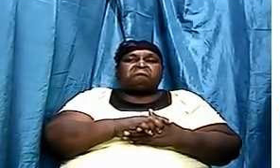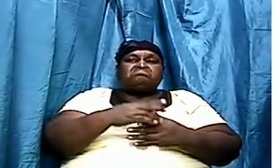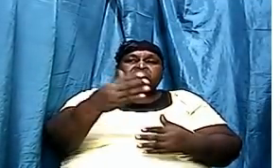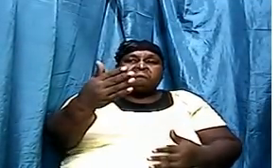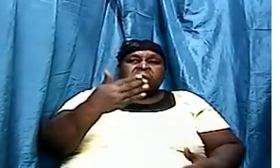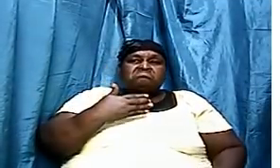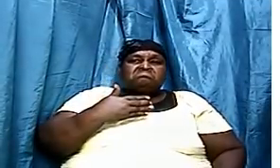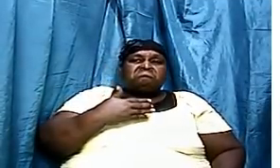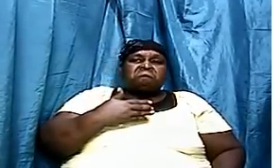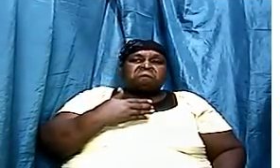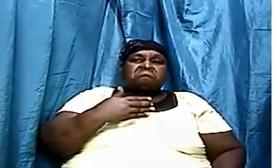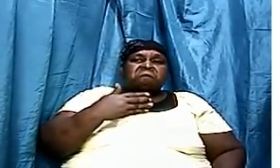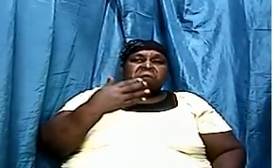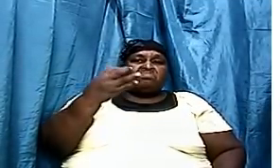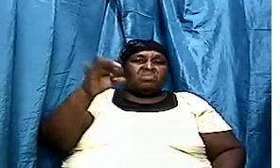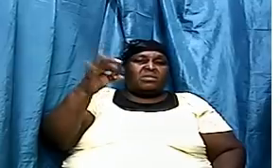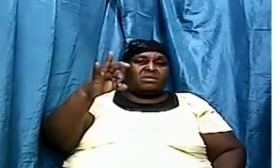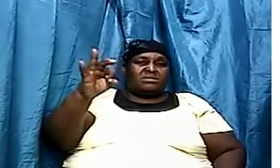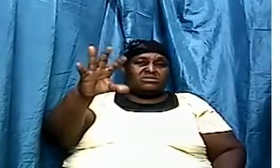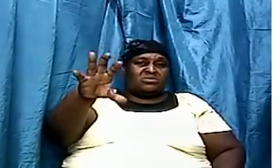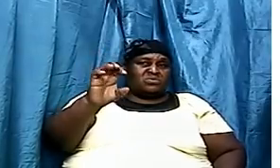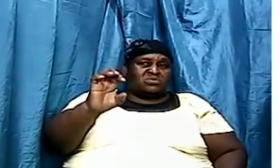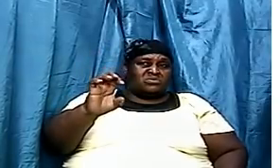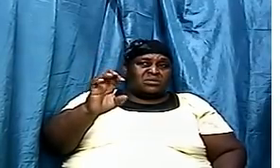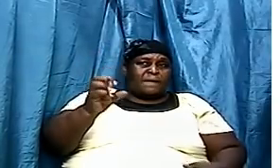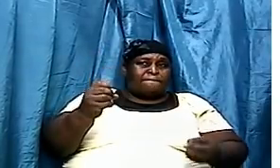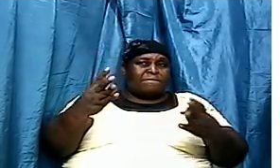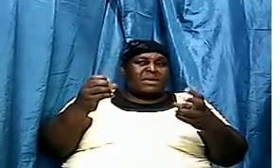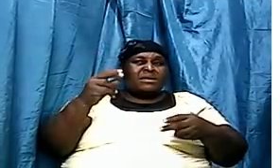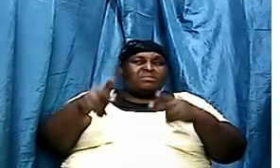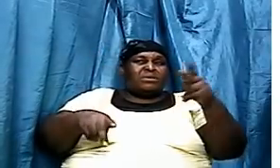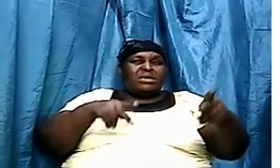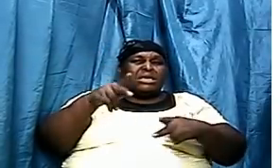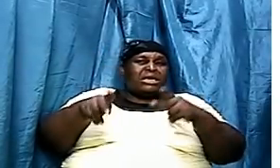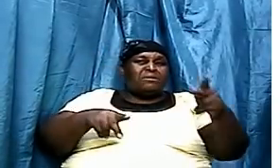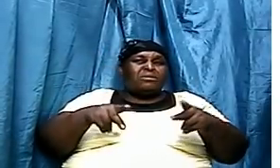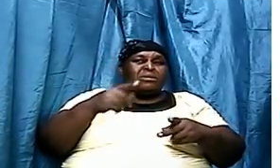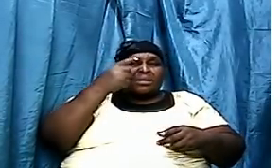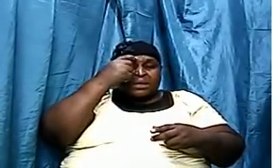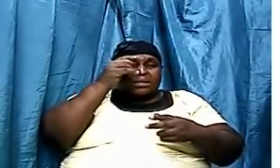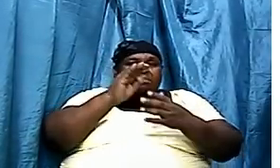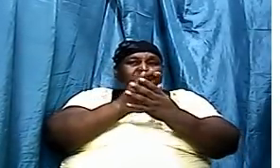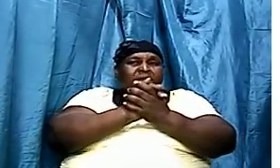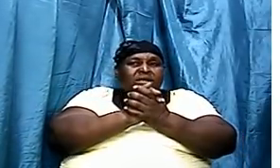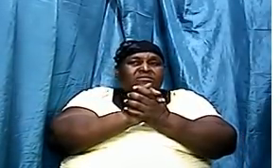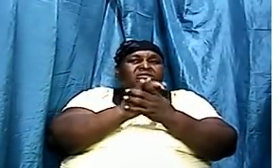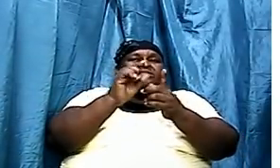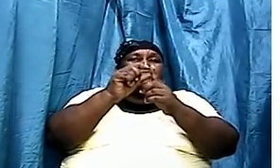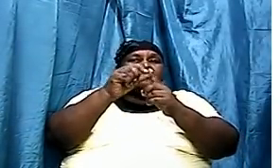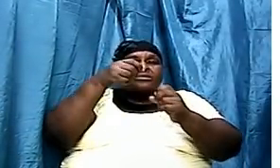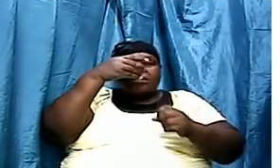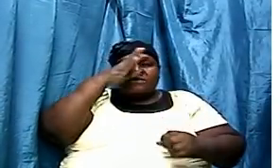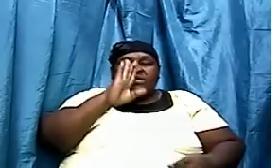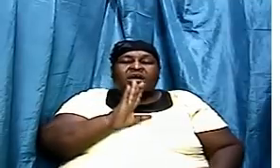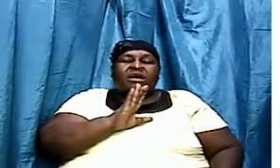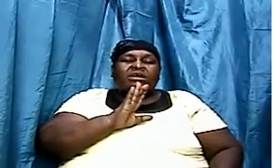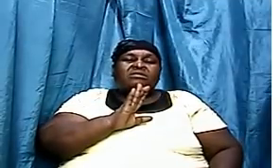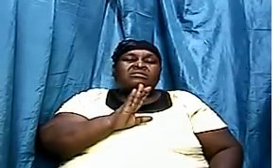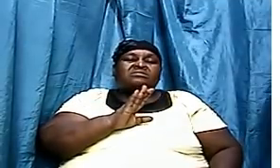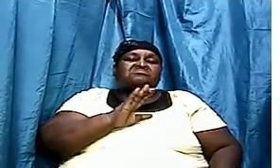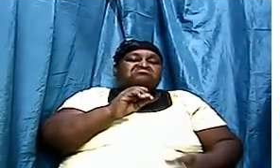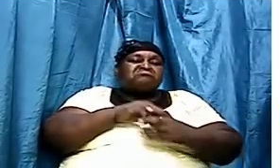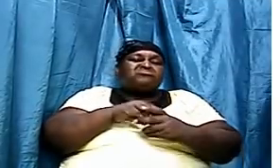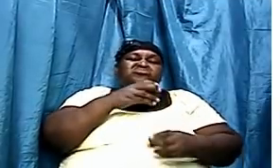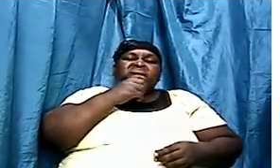on your slide. Many persons believed in the word of God. It was a time where, if you realize, especially in the old